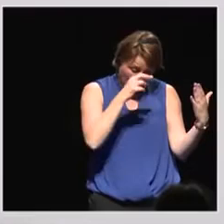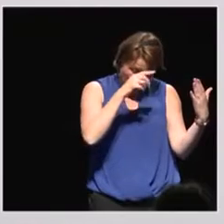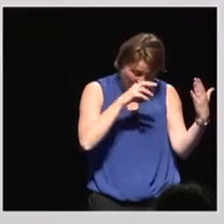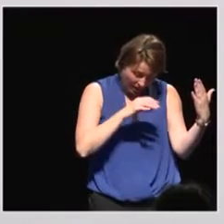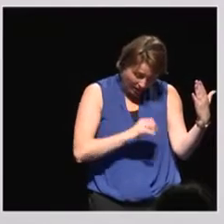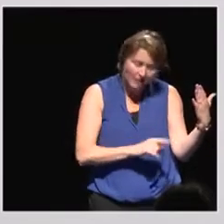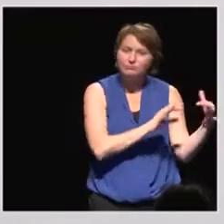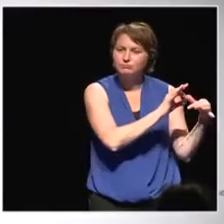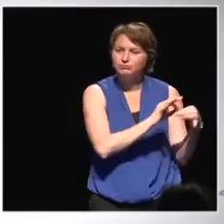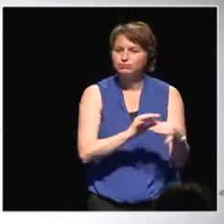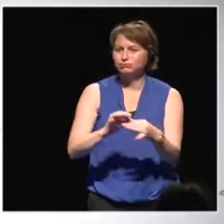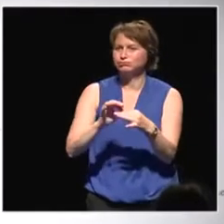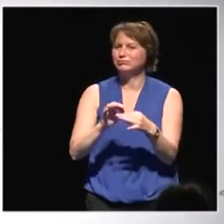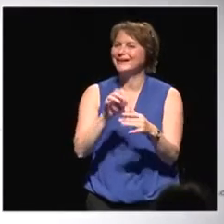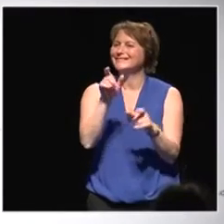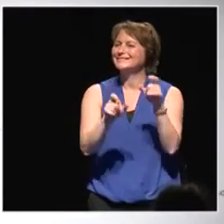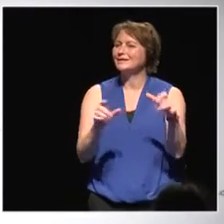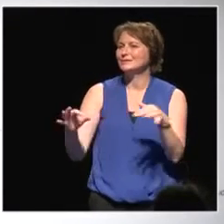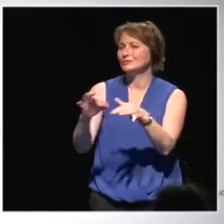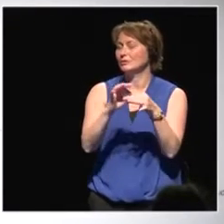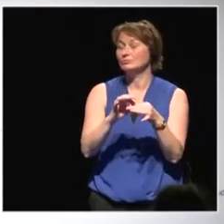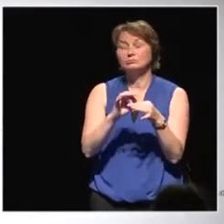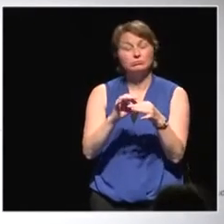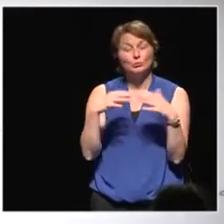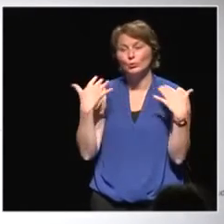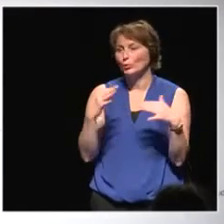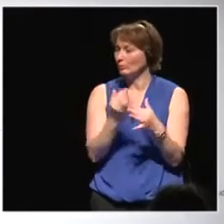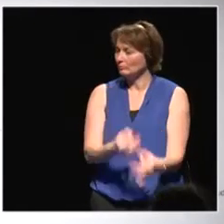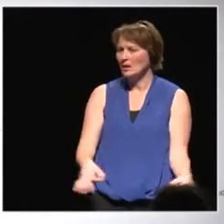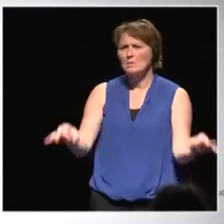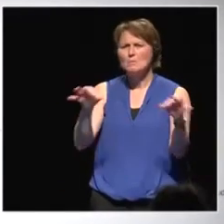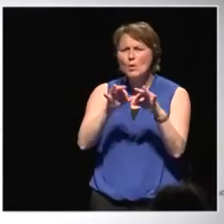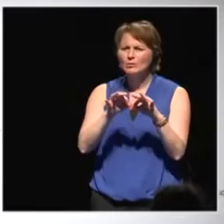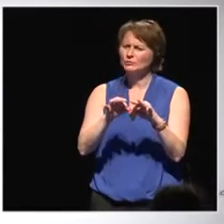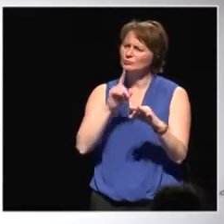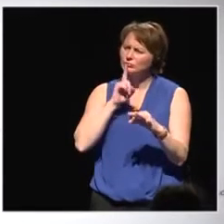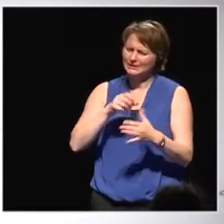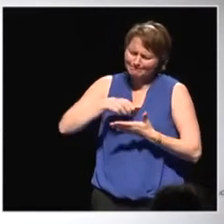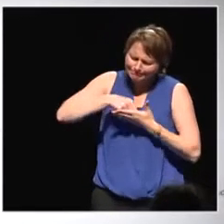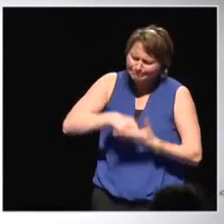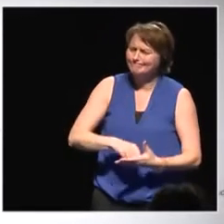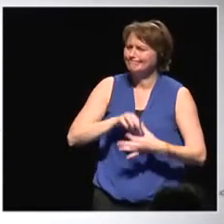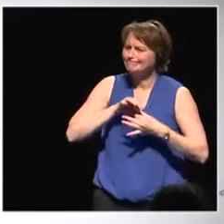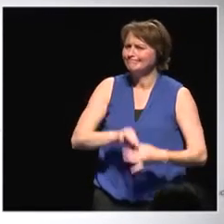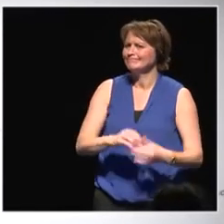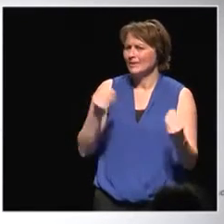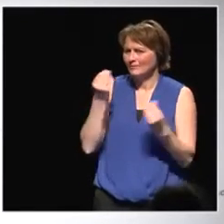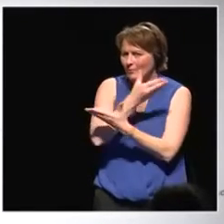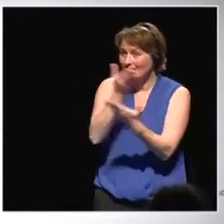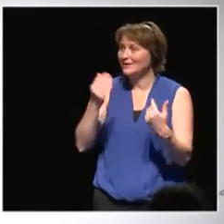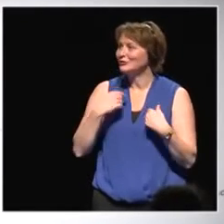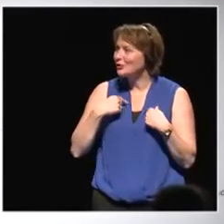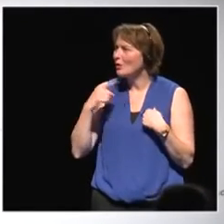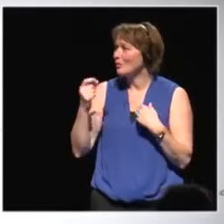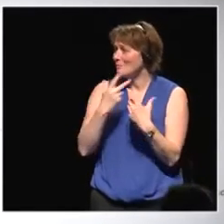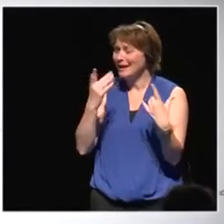So, it's really, really important. It's absolutely fundamental information. It's a fundamental victory so far for all of us who have